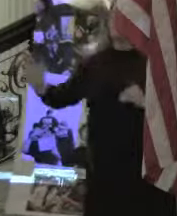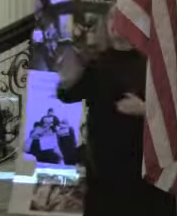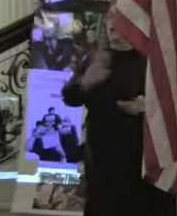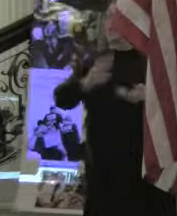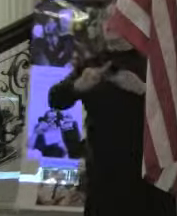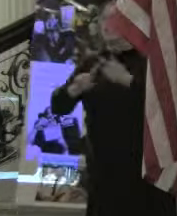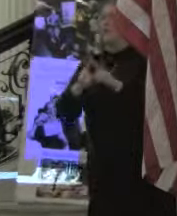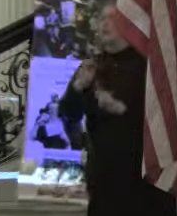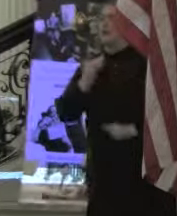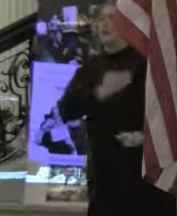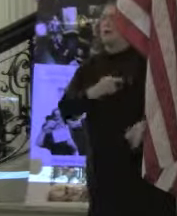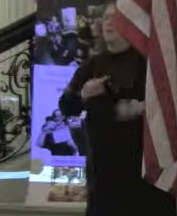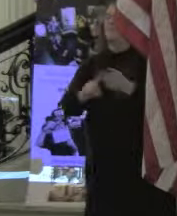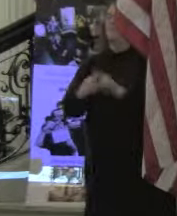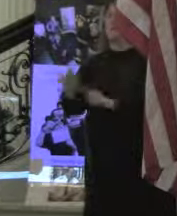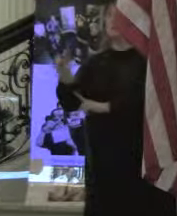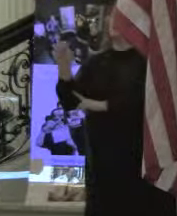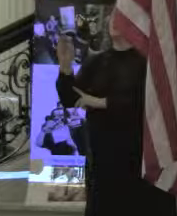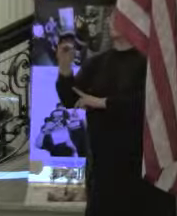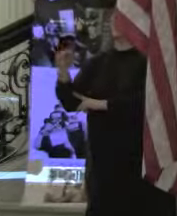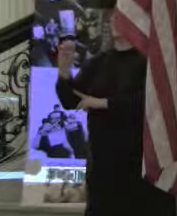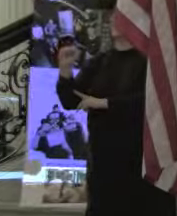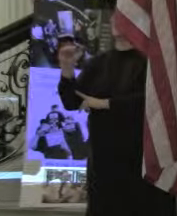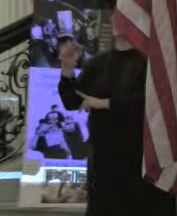friend, our friend, Tom Siddinkanbrook.